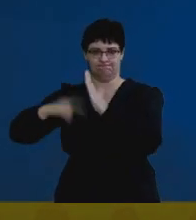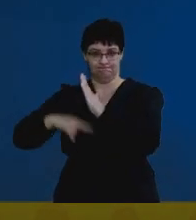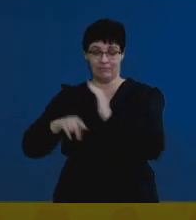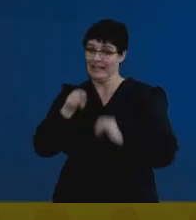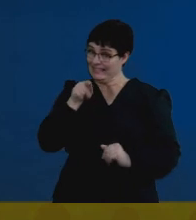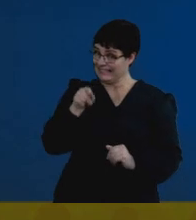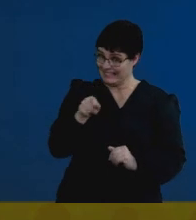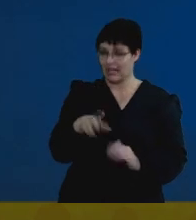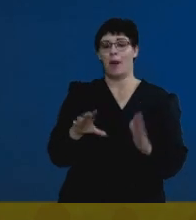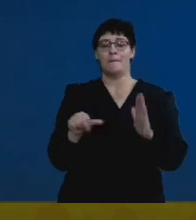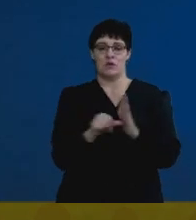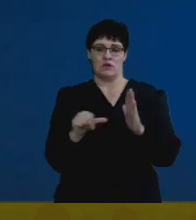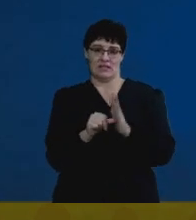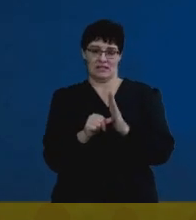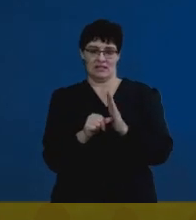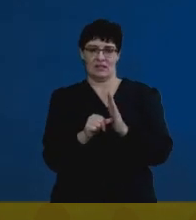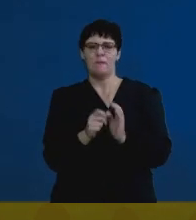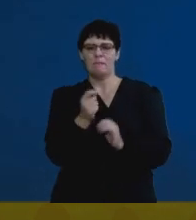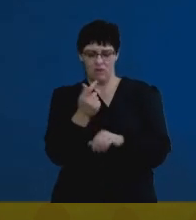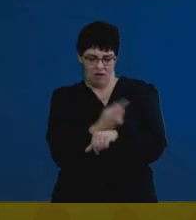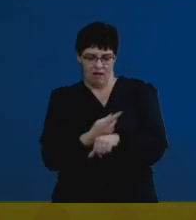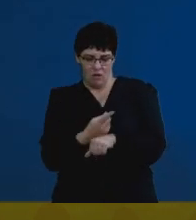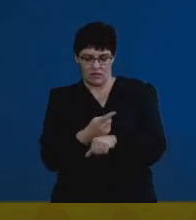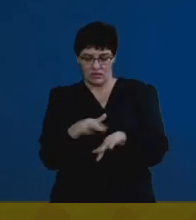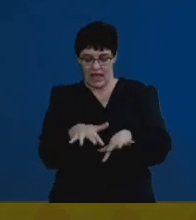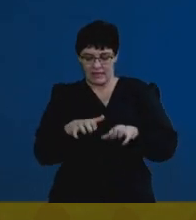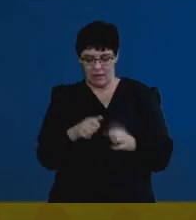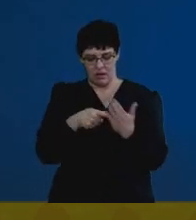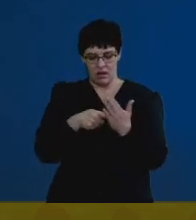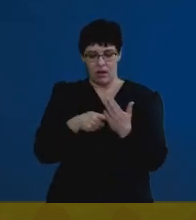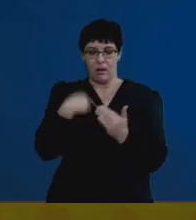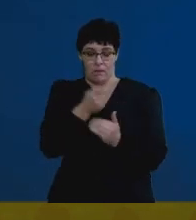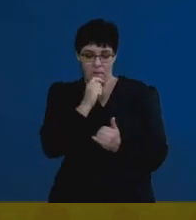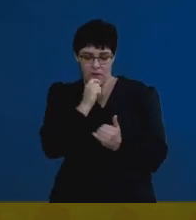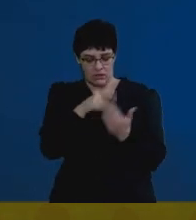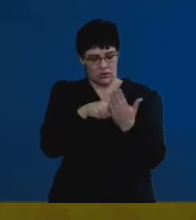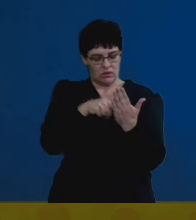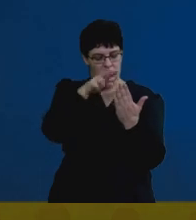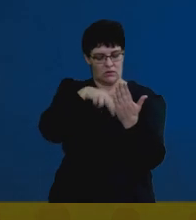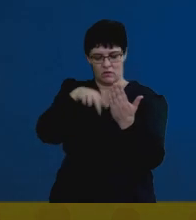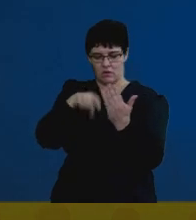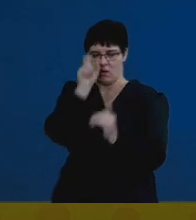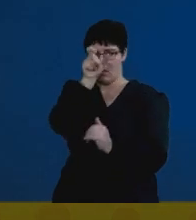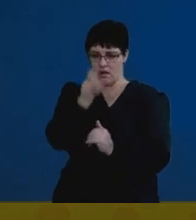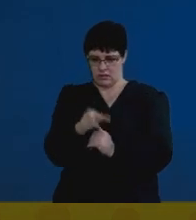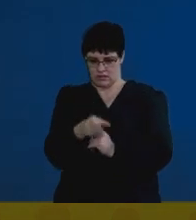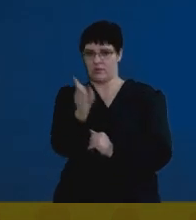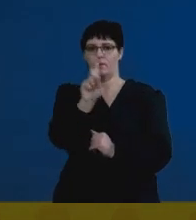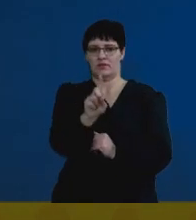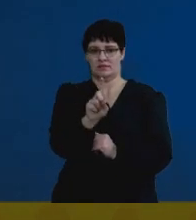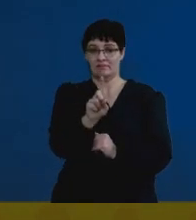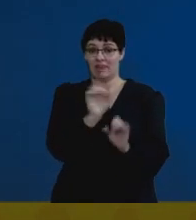key to spending a few hours before that exam to getting a whole idea of what all those important terms are.